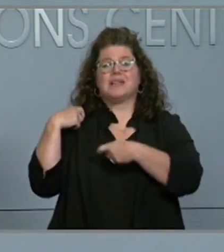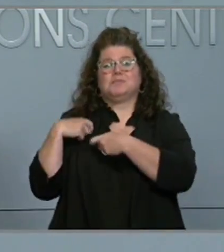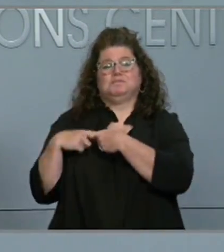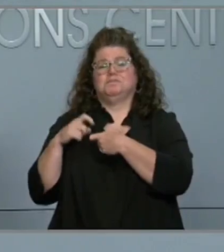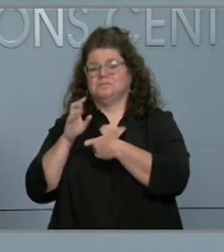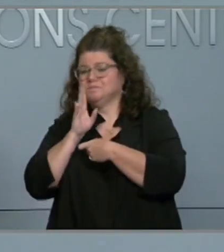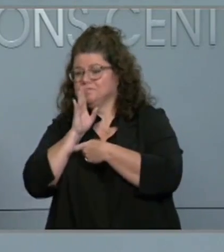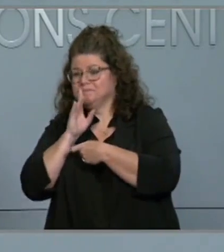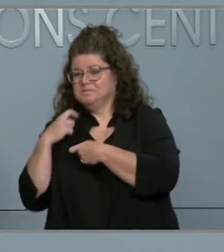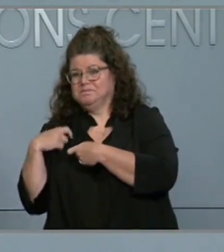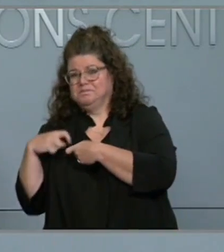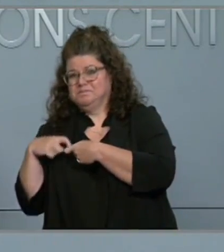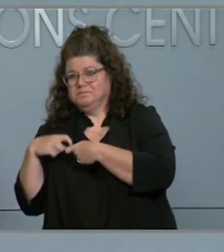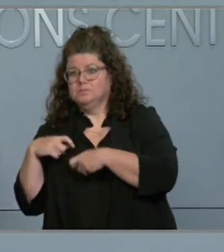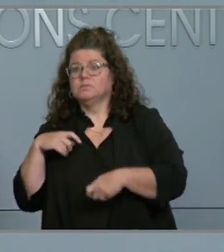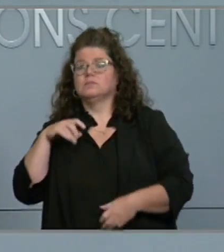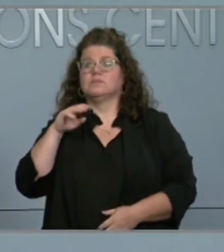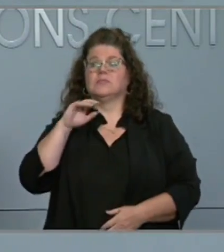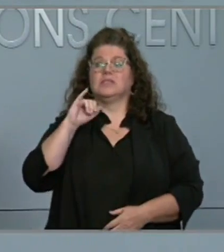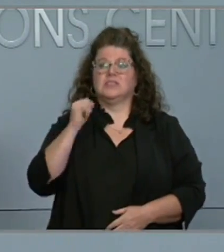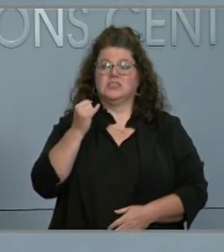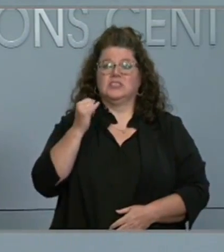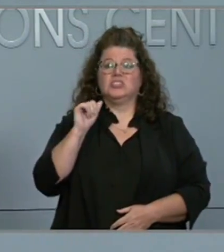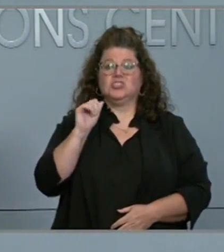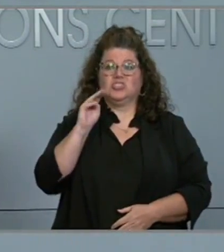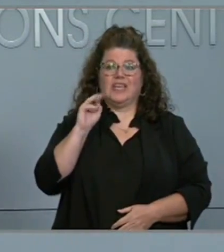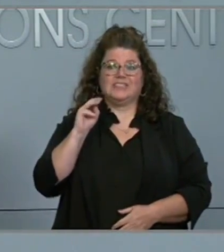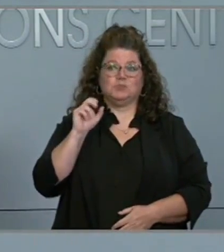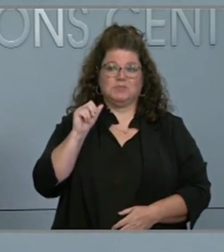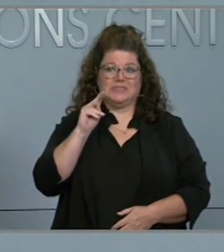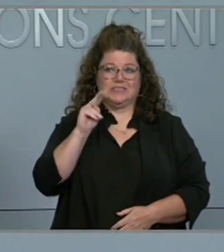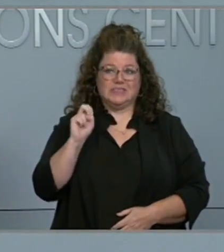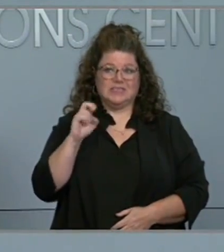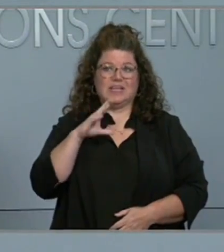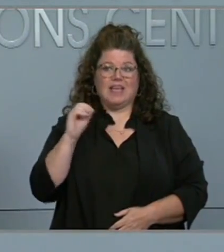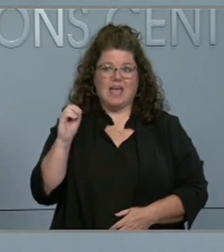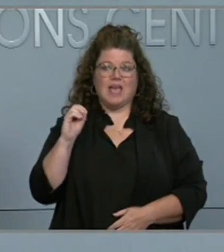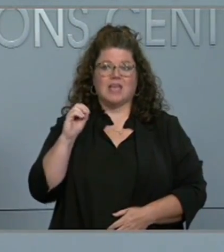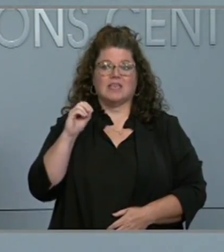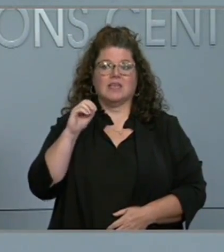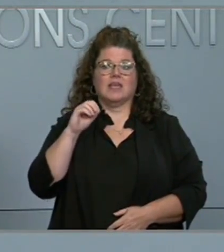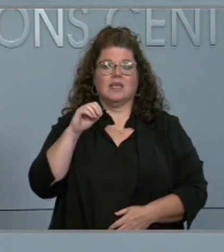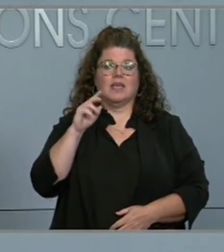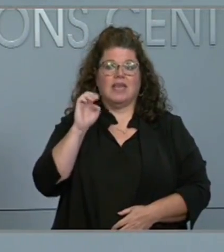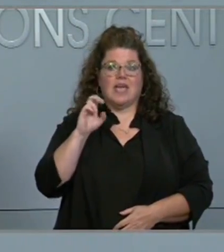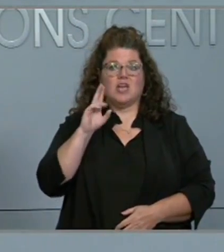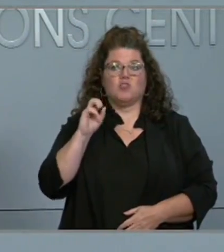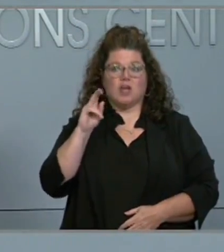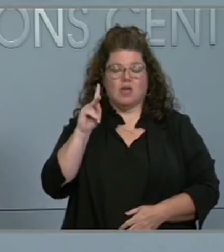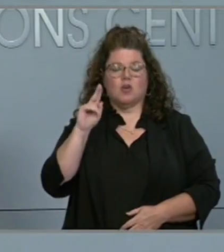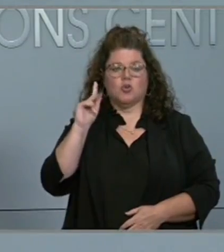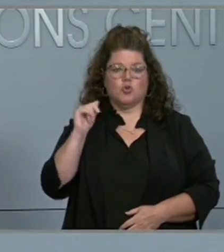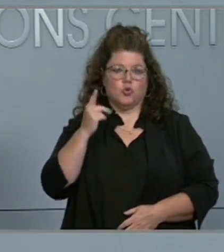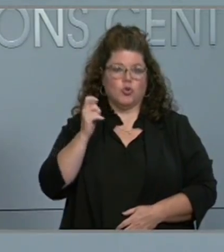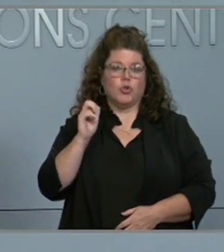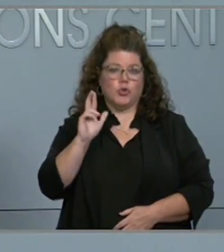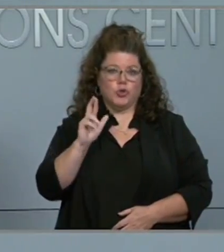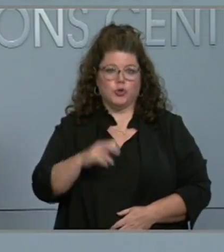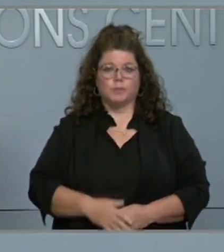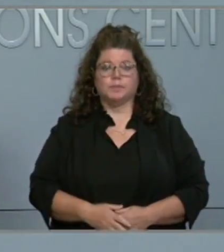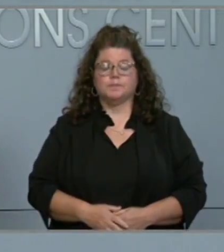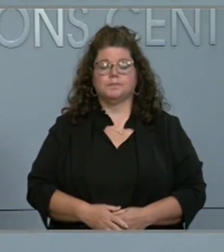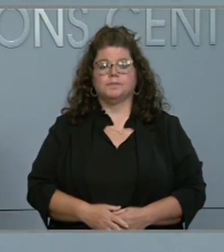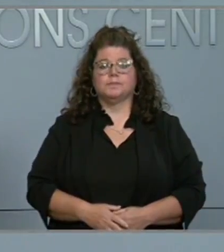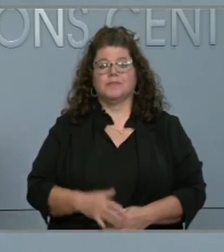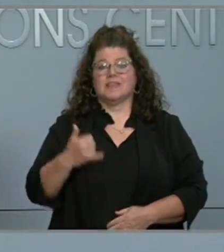interpreters are Yasmin Mativir and Erika Kugla. At this time, I'll ask Director Ray